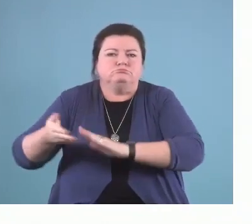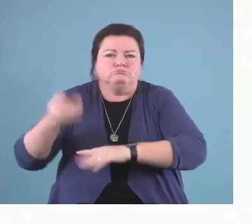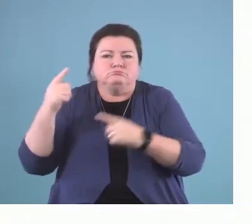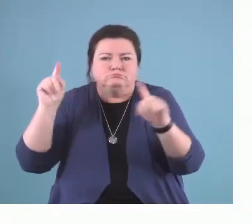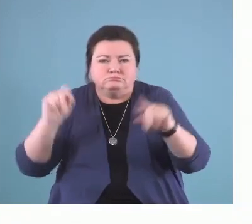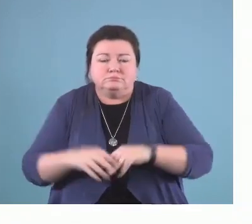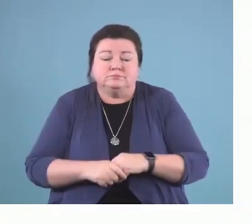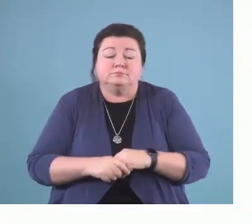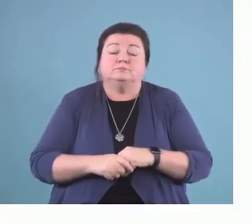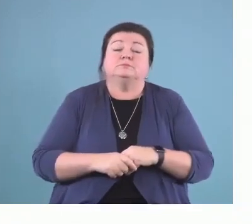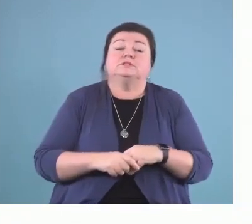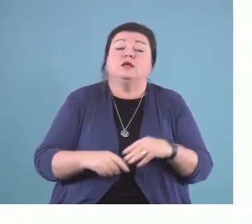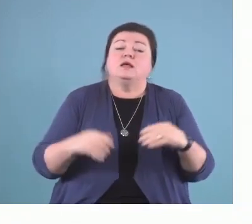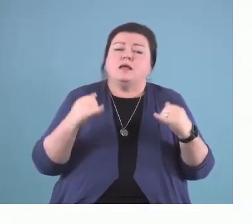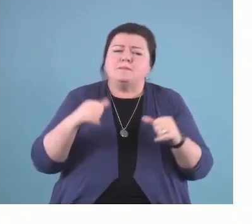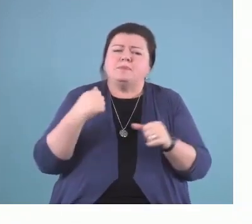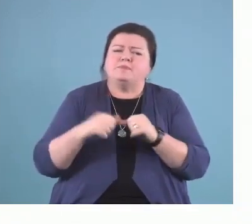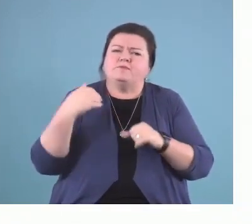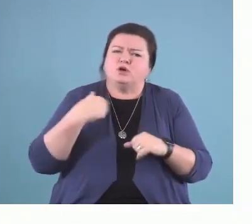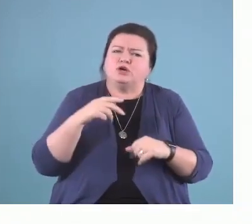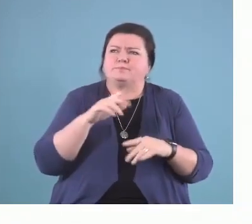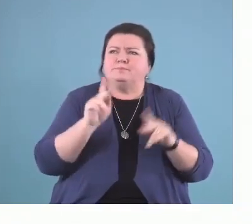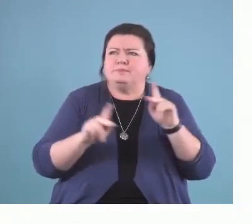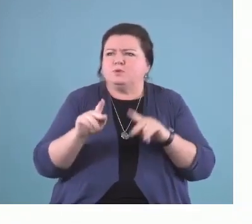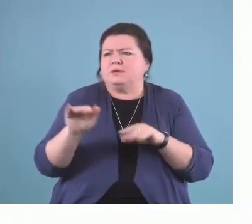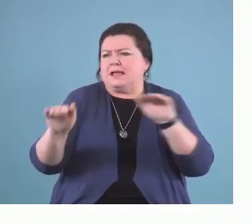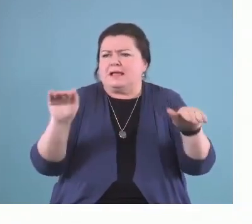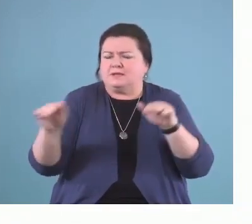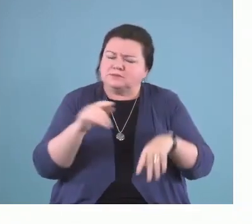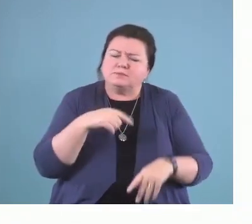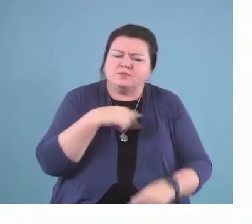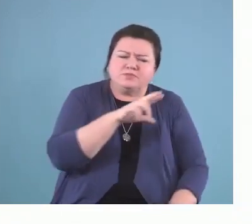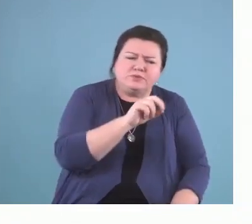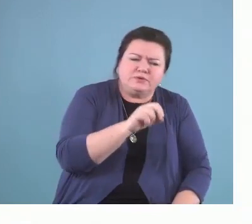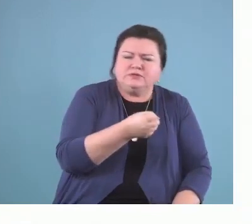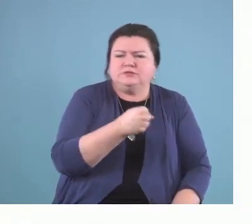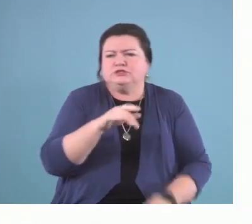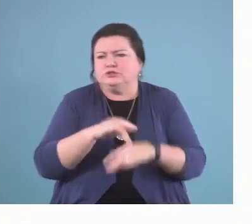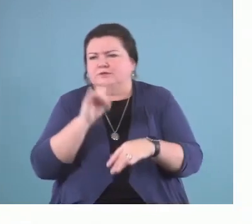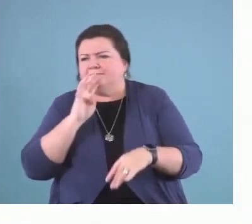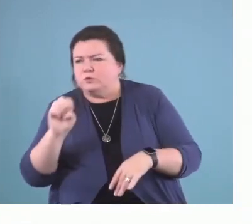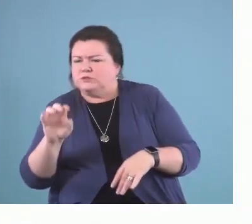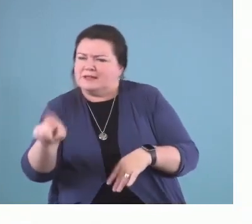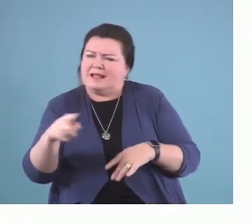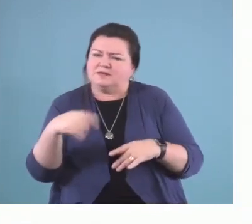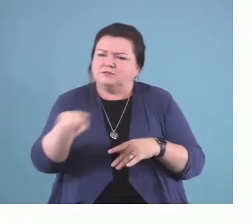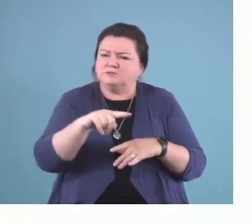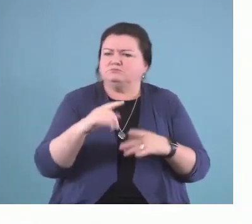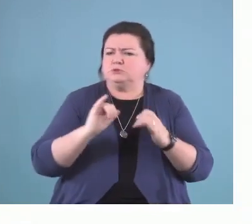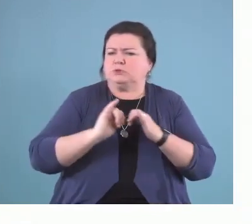late 30s or early 40s to tell us about their experiences as young people in the triad of care